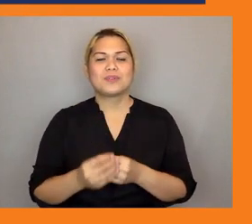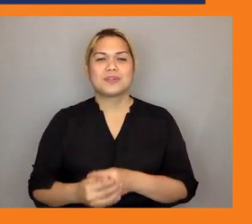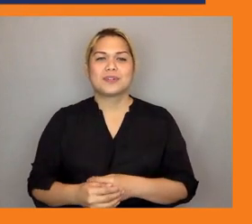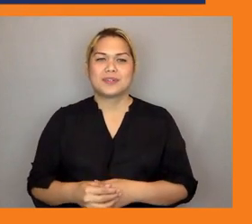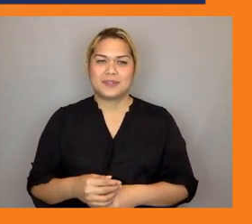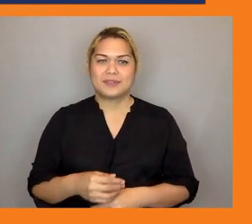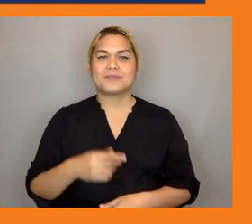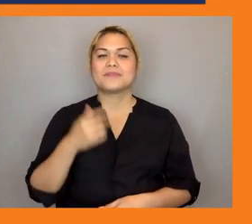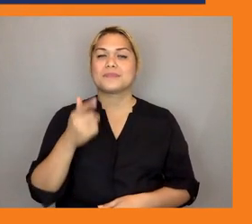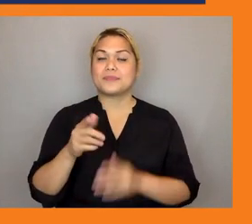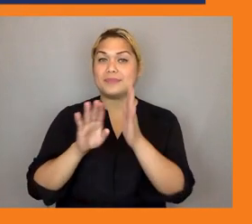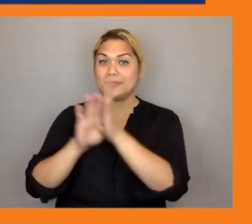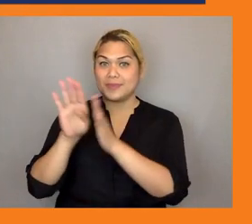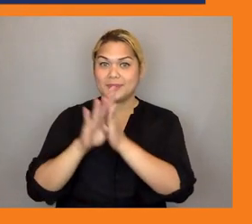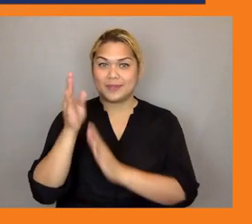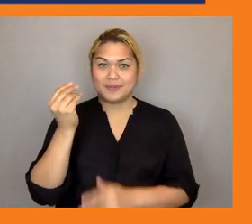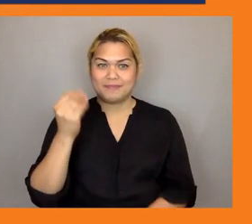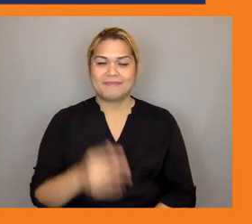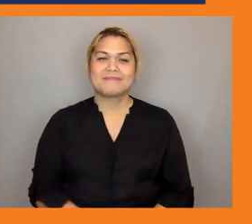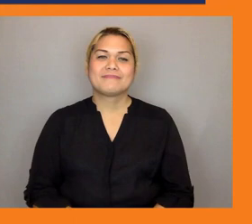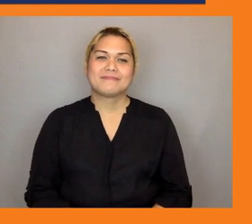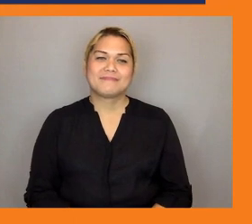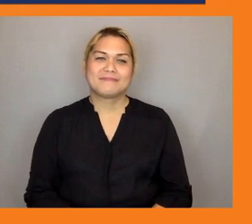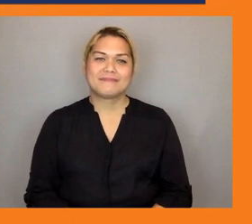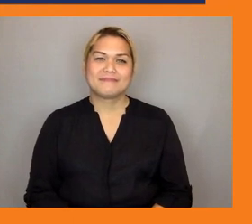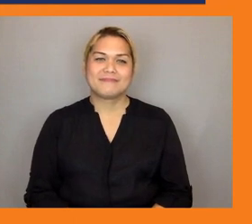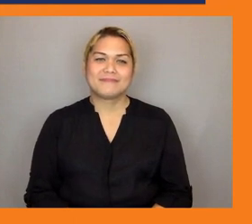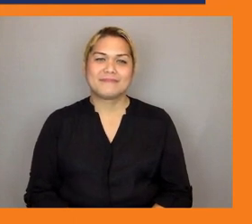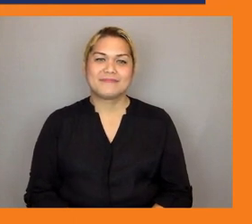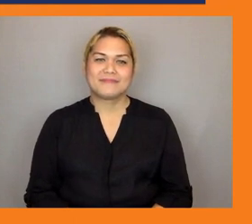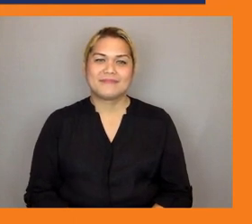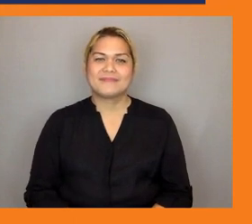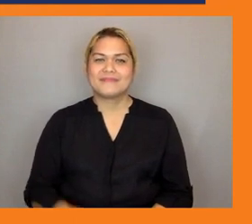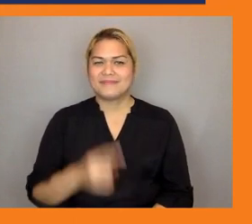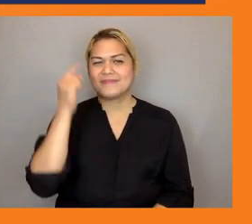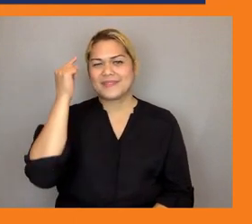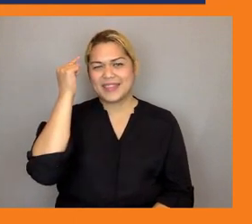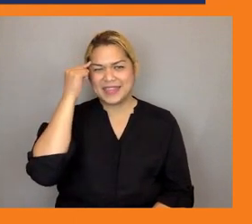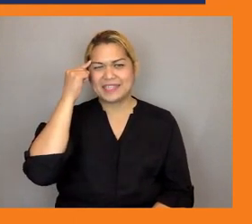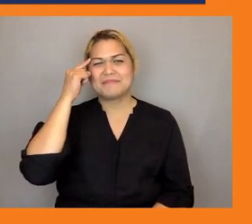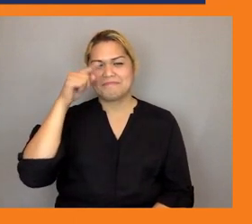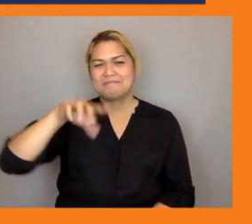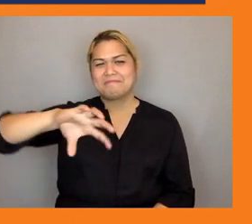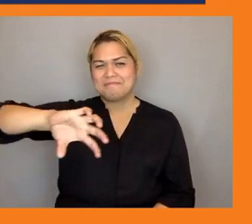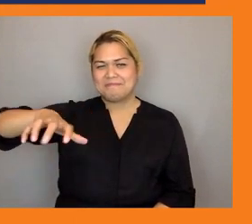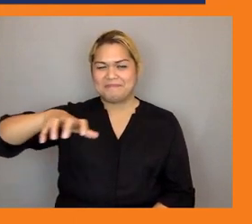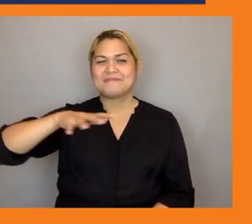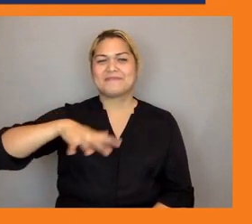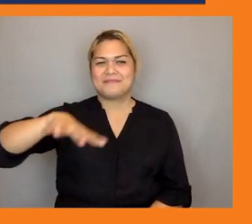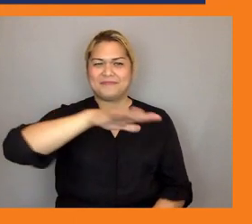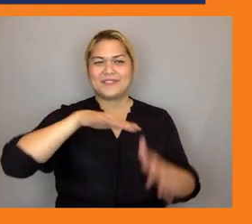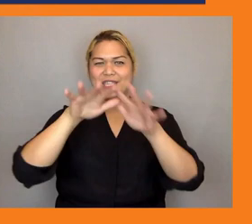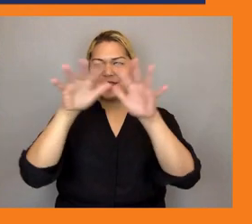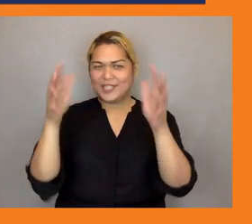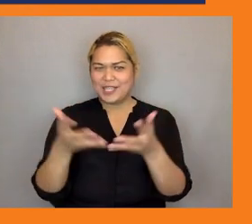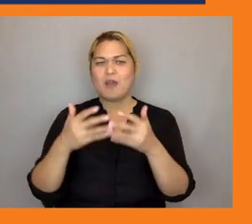thank you iris i think from what we see in the region but also globally is that there's increasing demand for shorter training courses also what